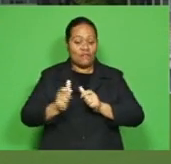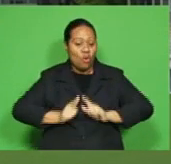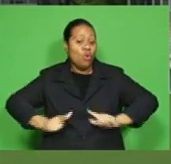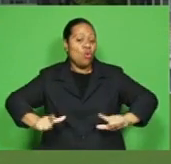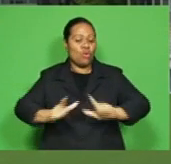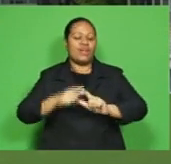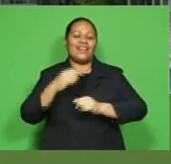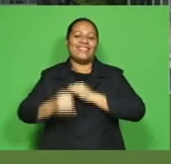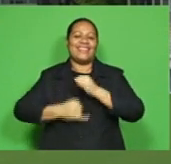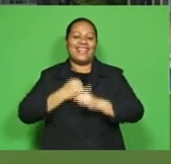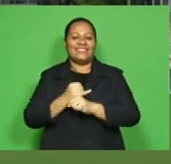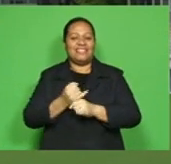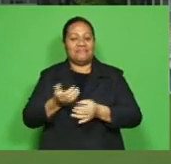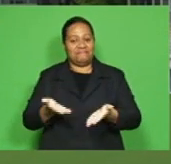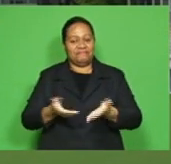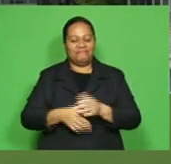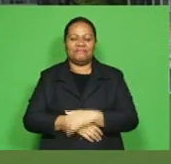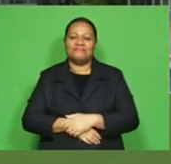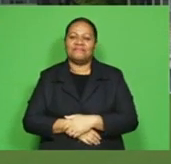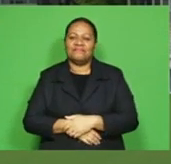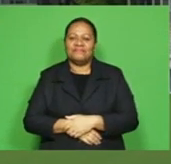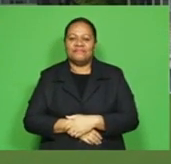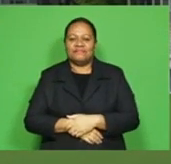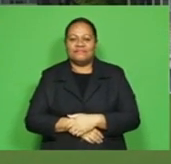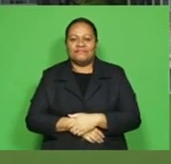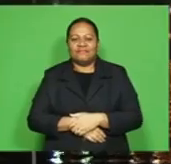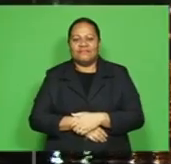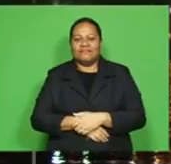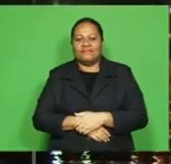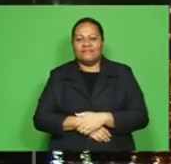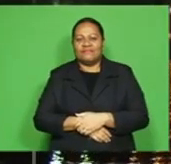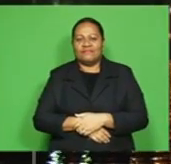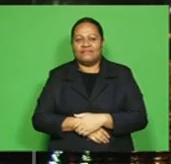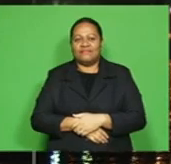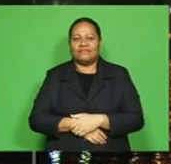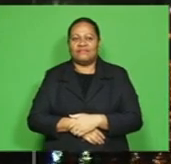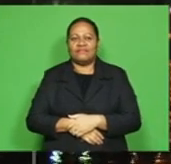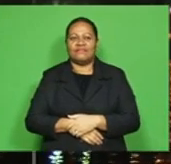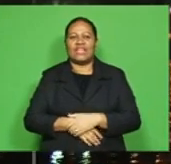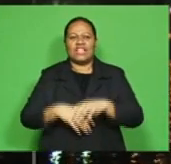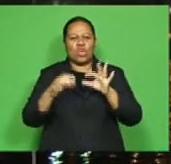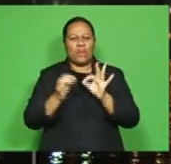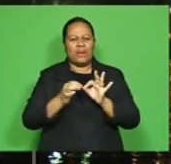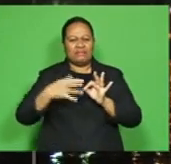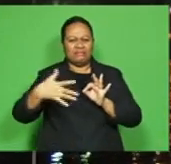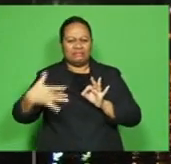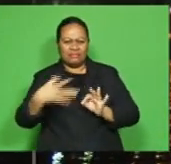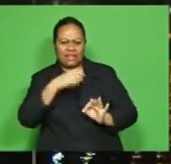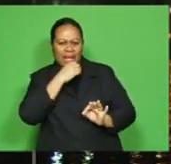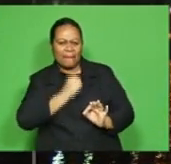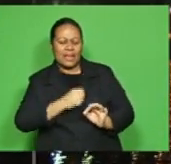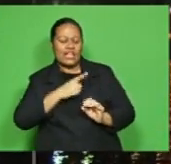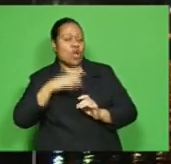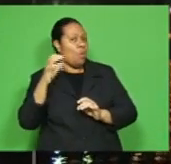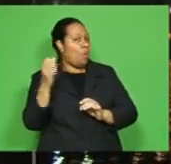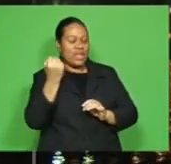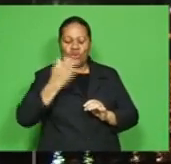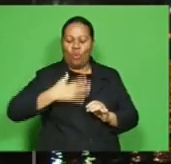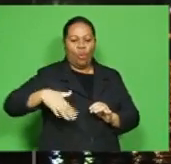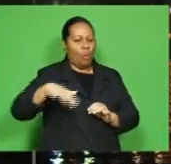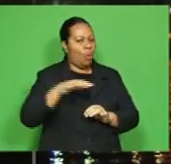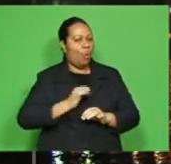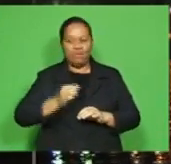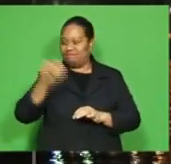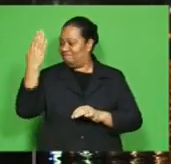and internationally. Tale Matarikula, FBC Sports. Blitz master Prashant Saroop won all his games last